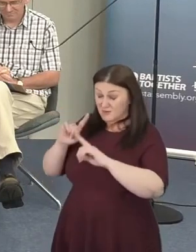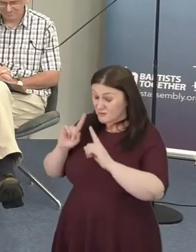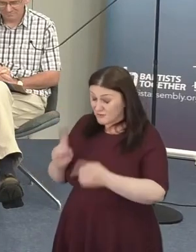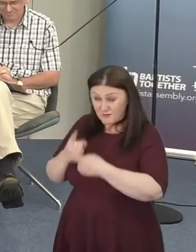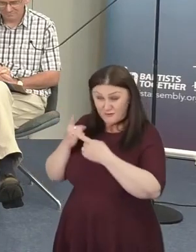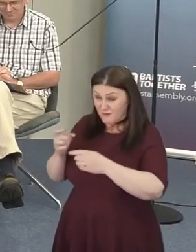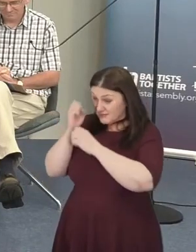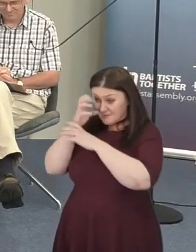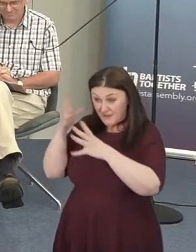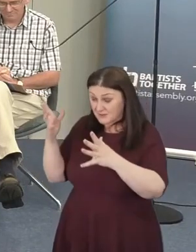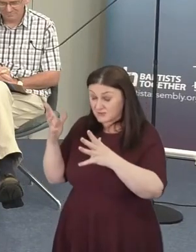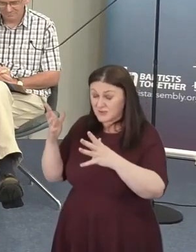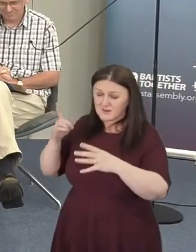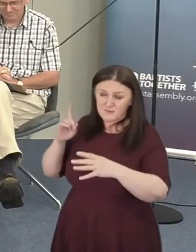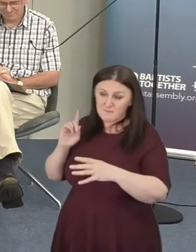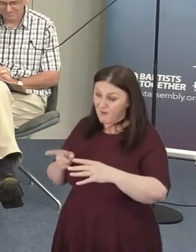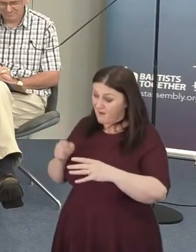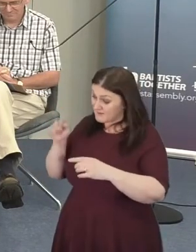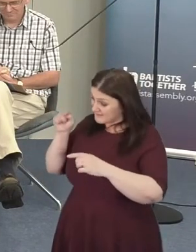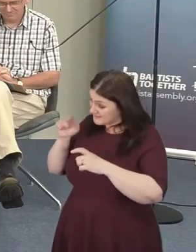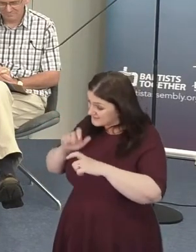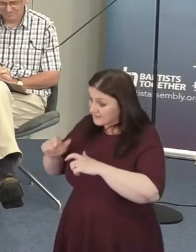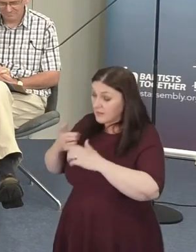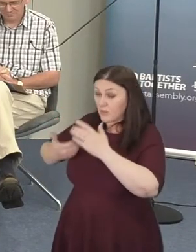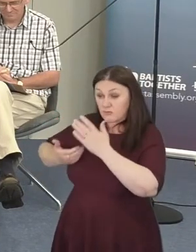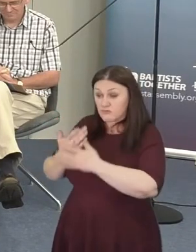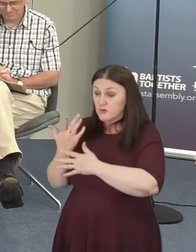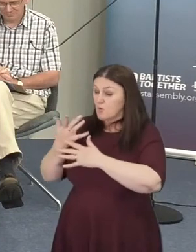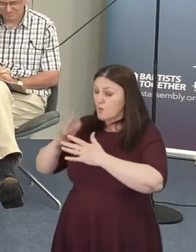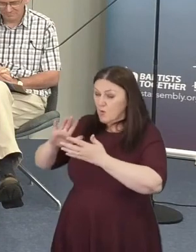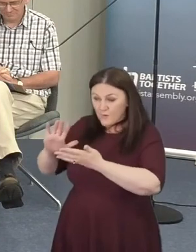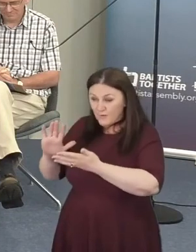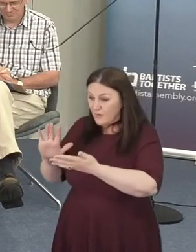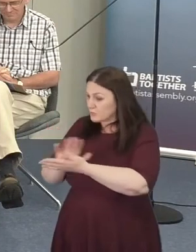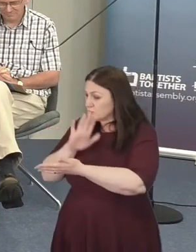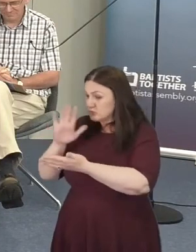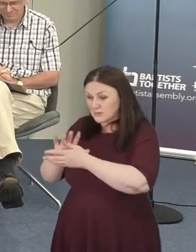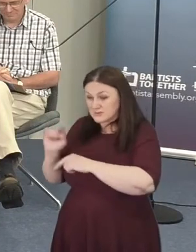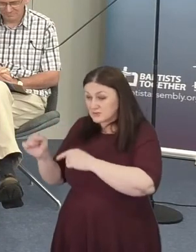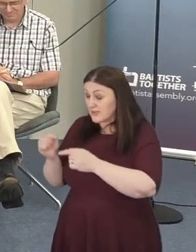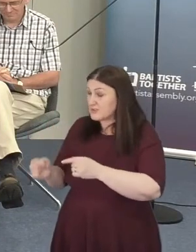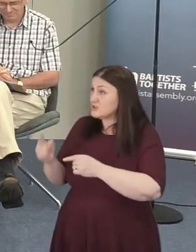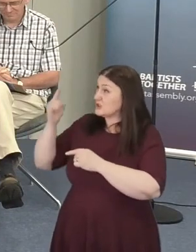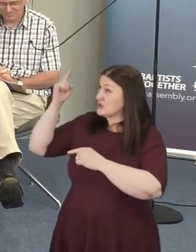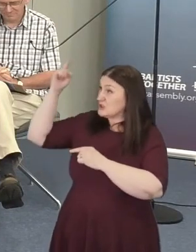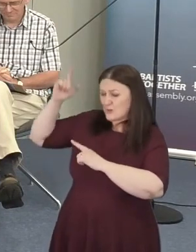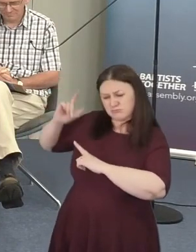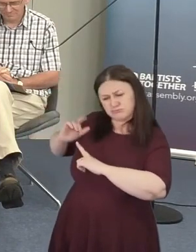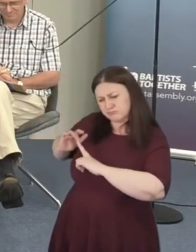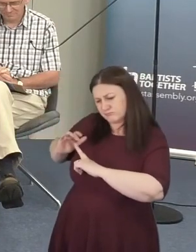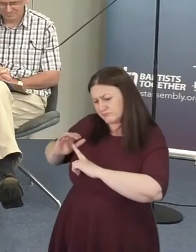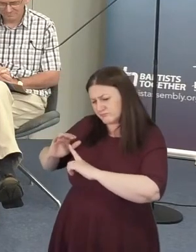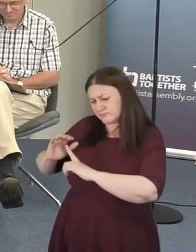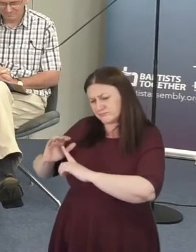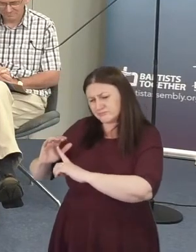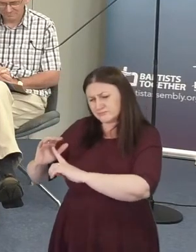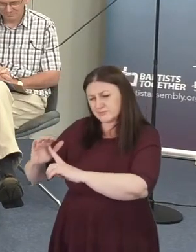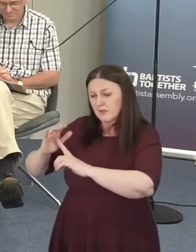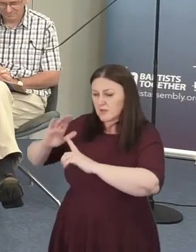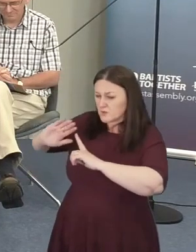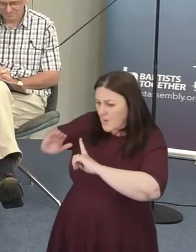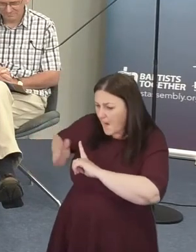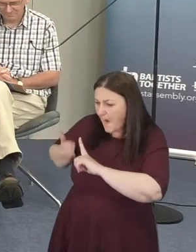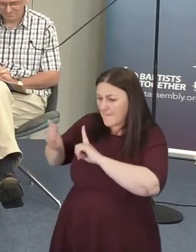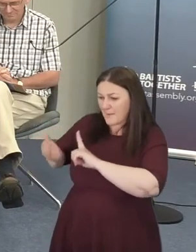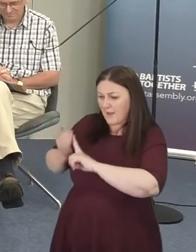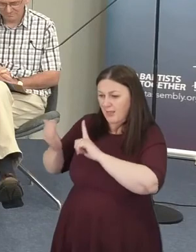all sorts of challenges and joys you have upheld us and sustained us and we thank you and praise